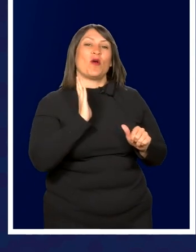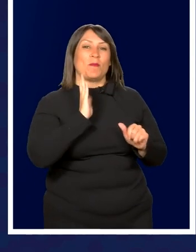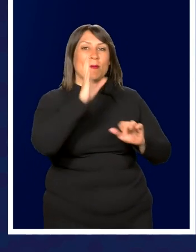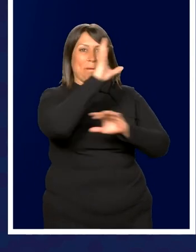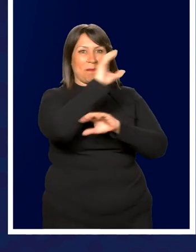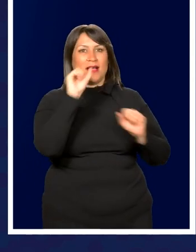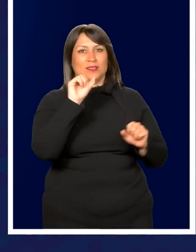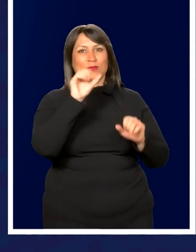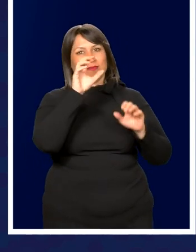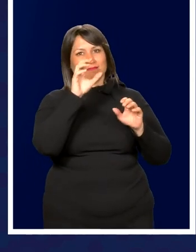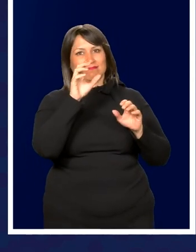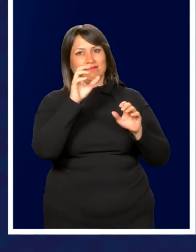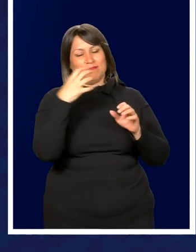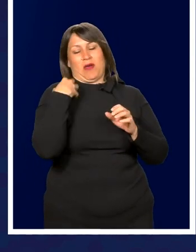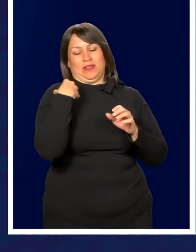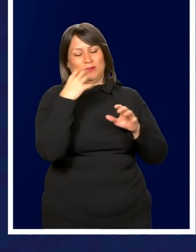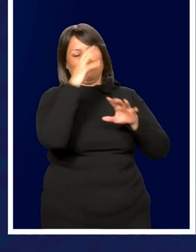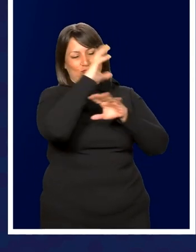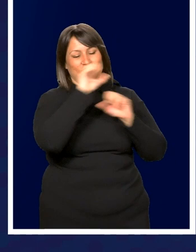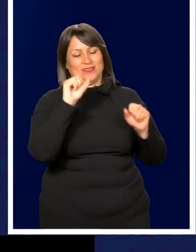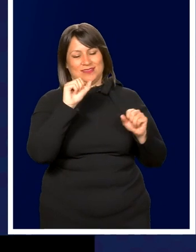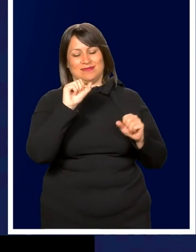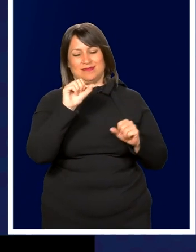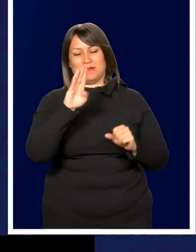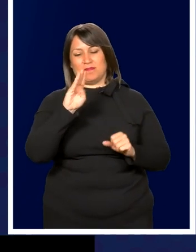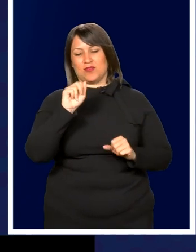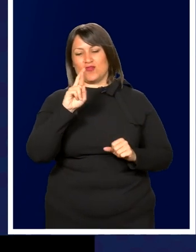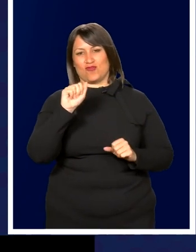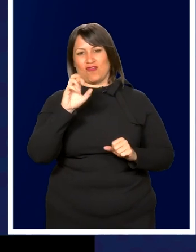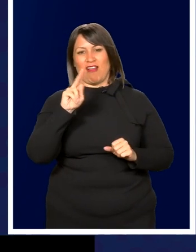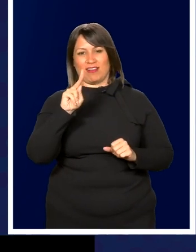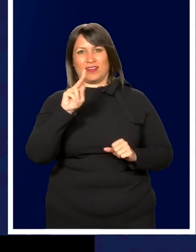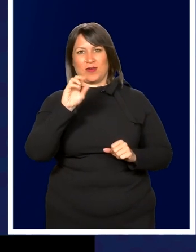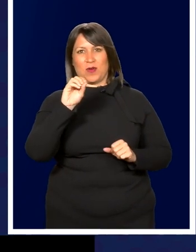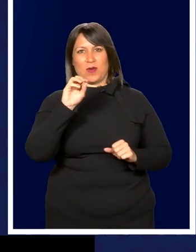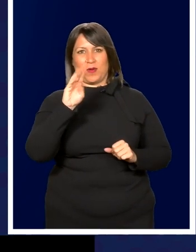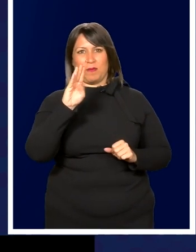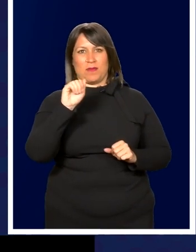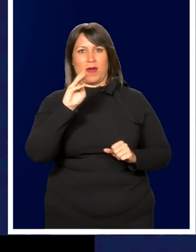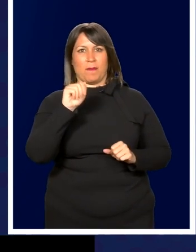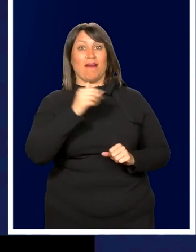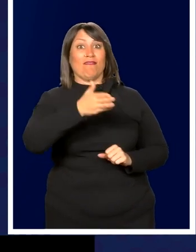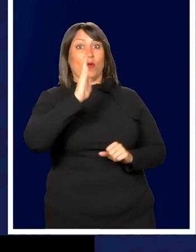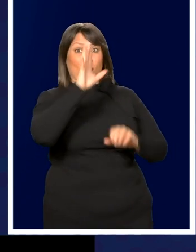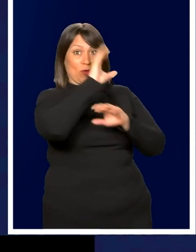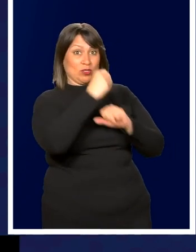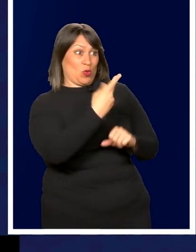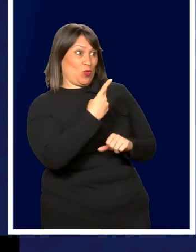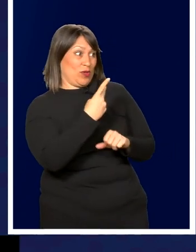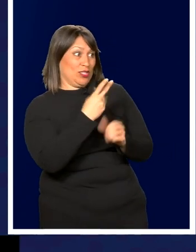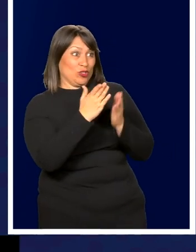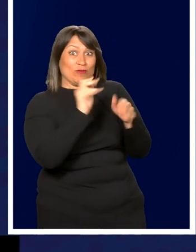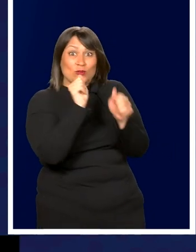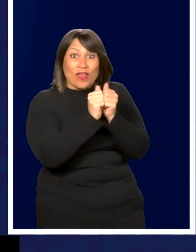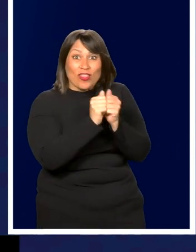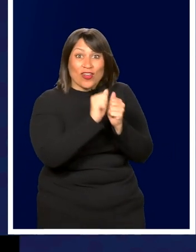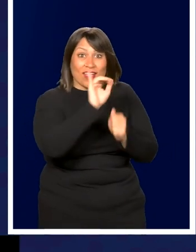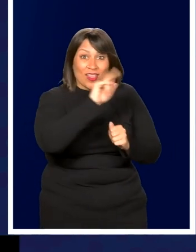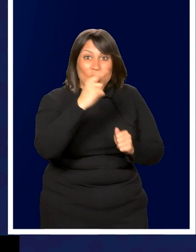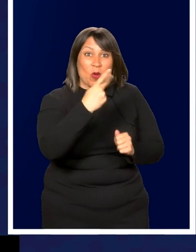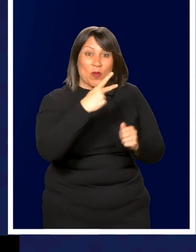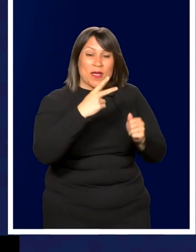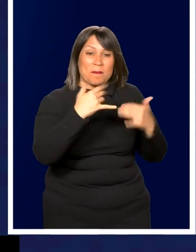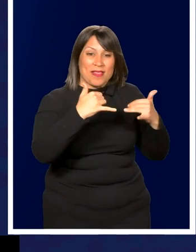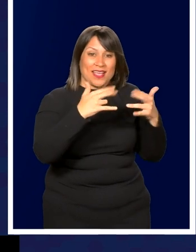boss was President Barack Obama. Yes, indeed. And the former president and I served together in Illinois. We played basketball